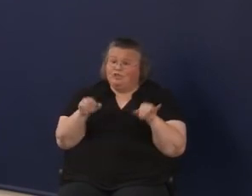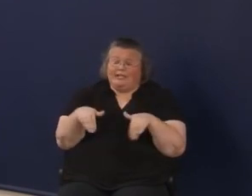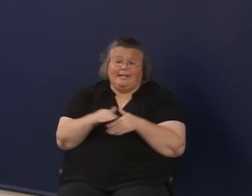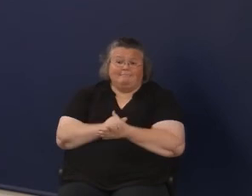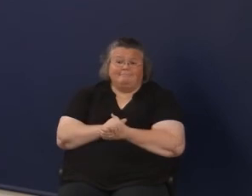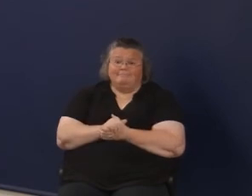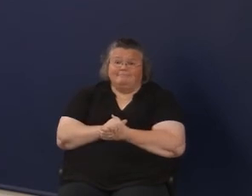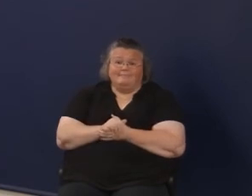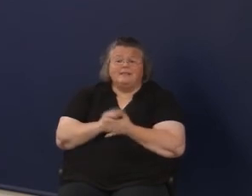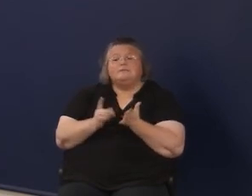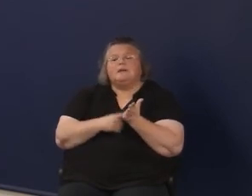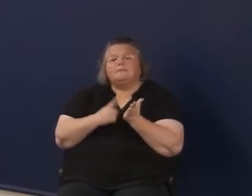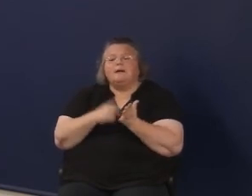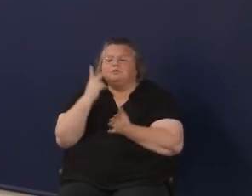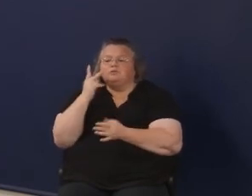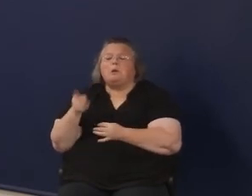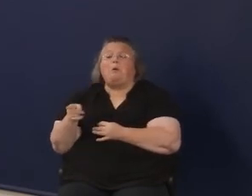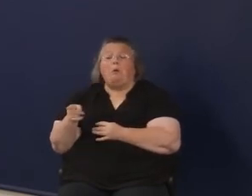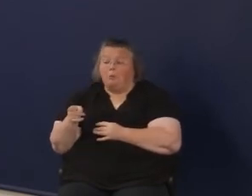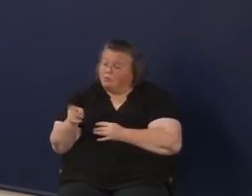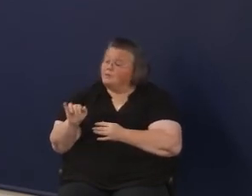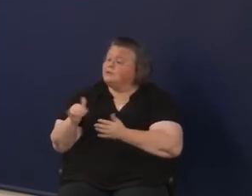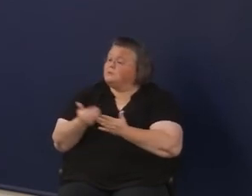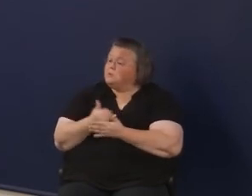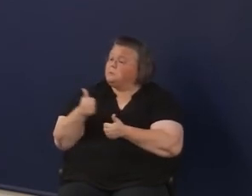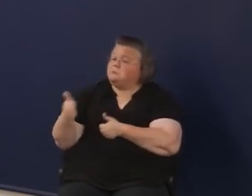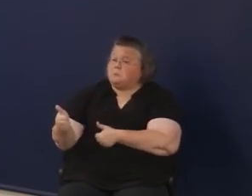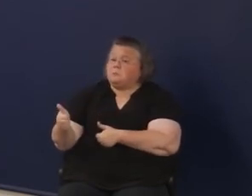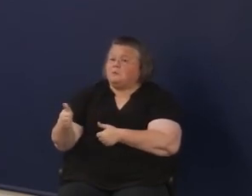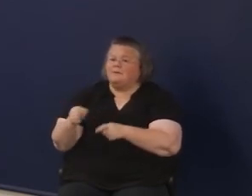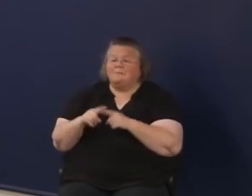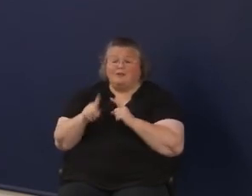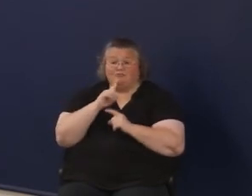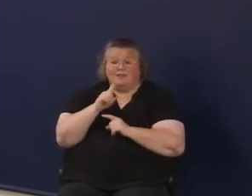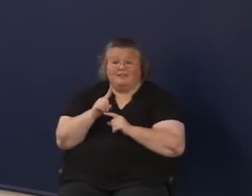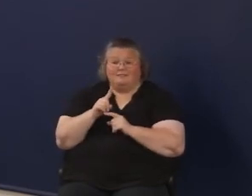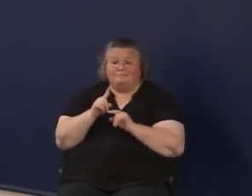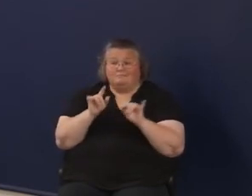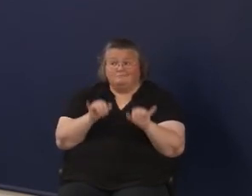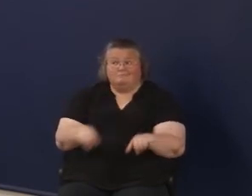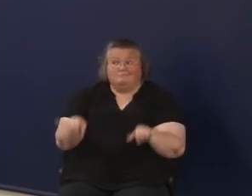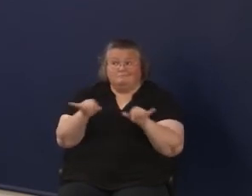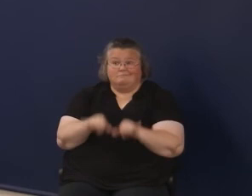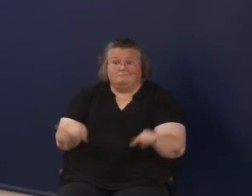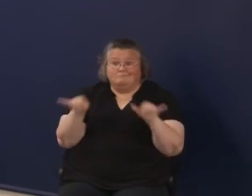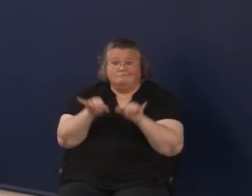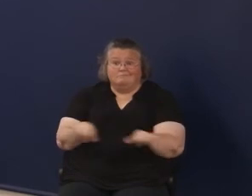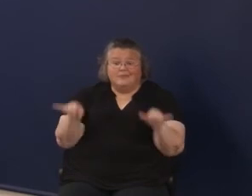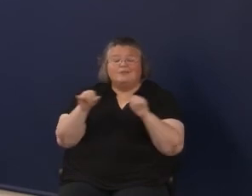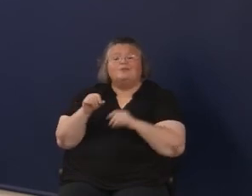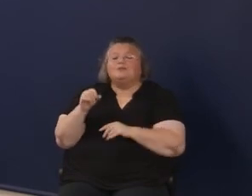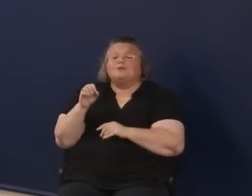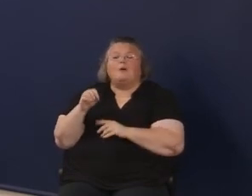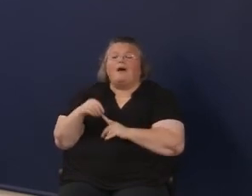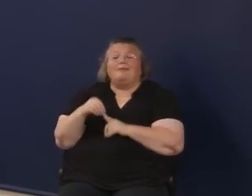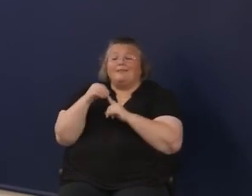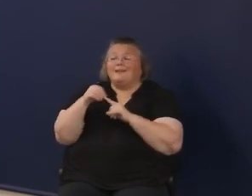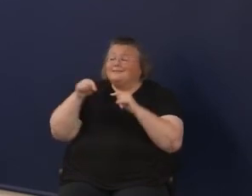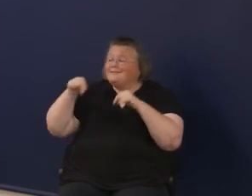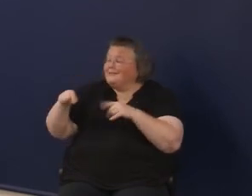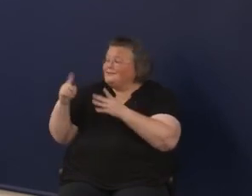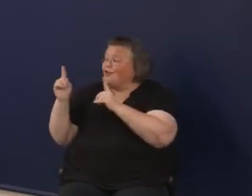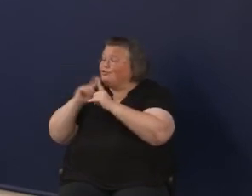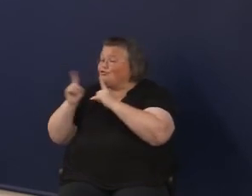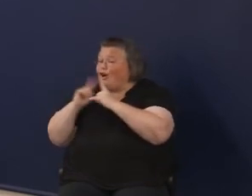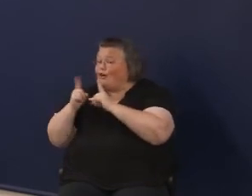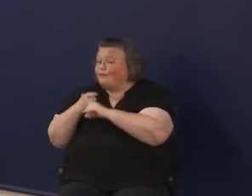you see little glimmers of where things are breaking through or different practices. But unless all of this effort taught from the board and the university and the